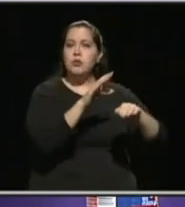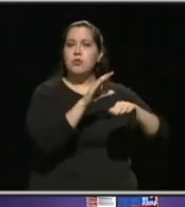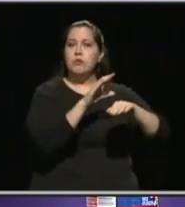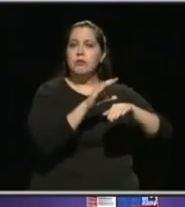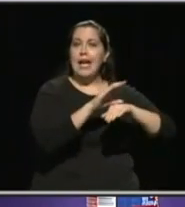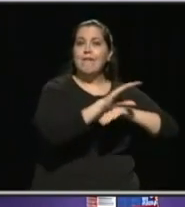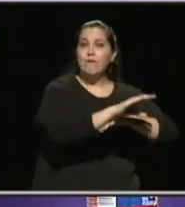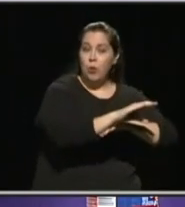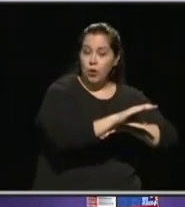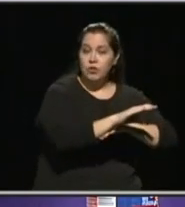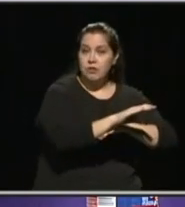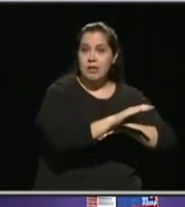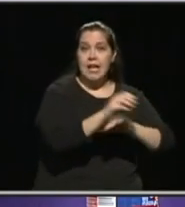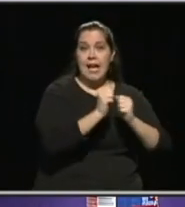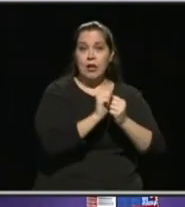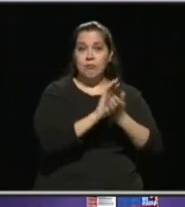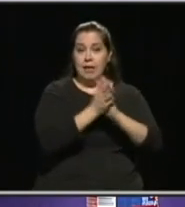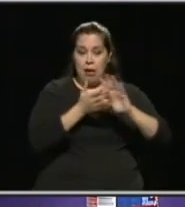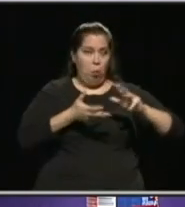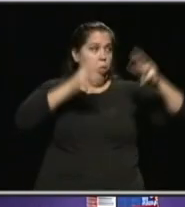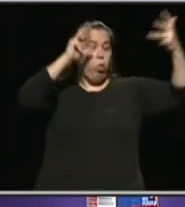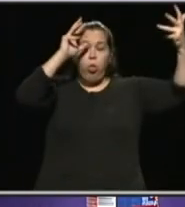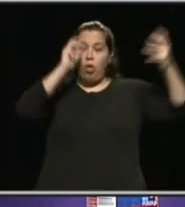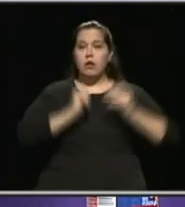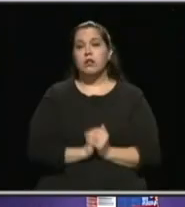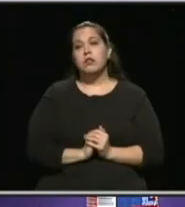that it could spin out of control some.